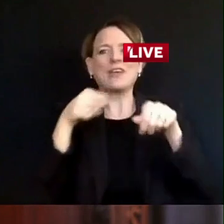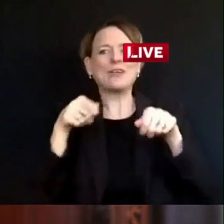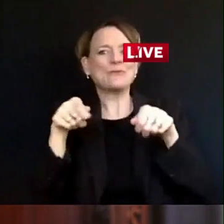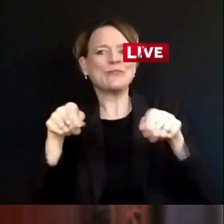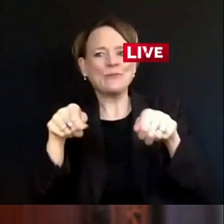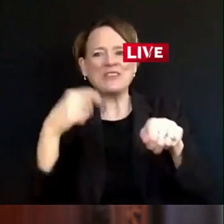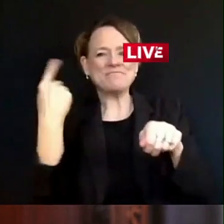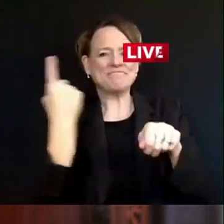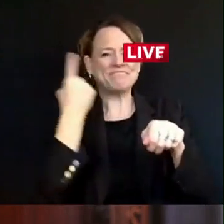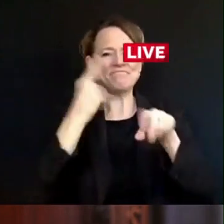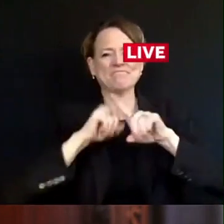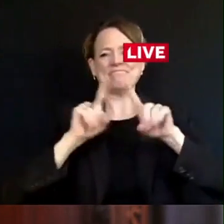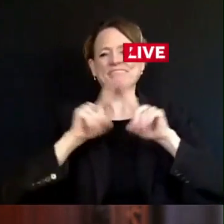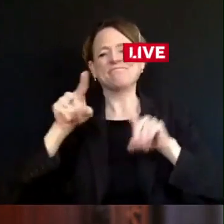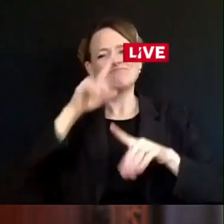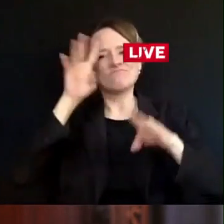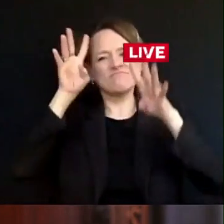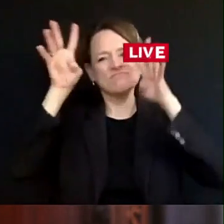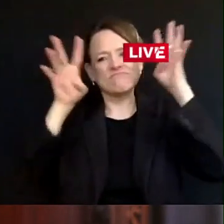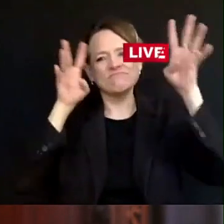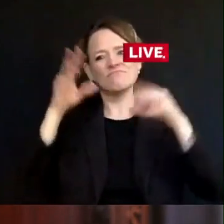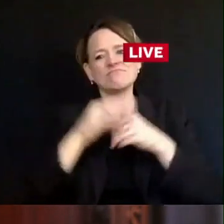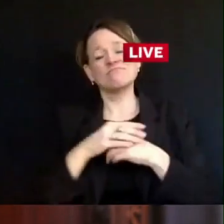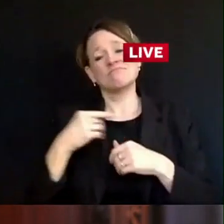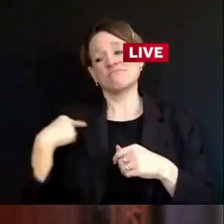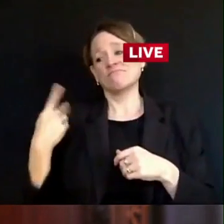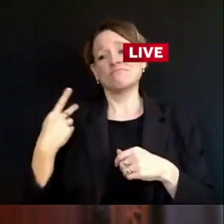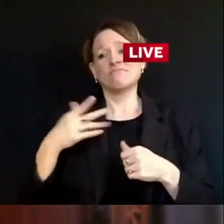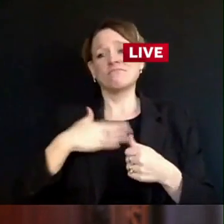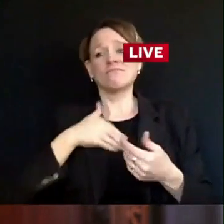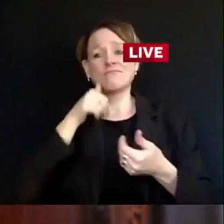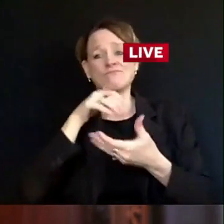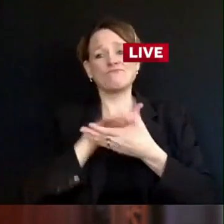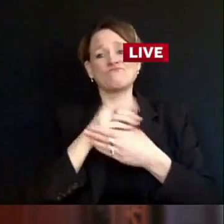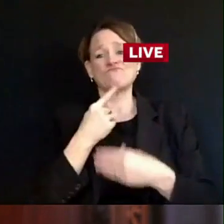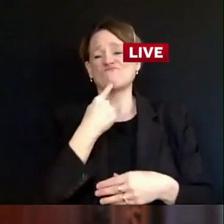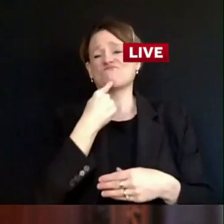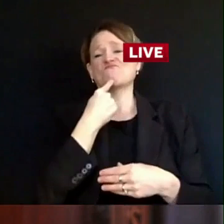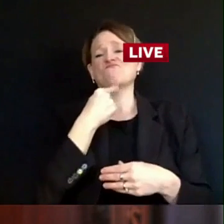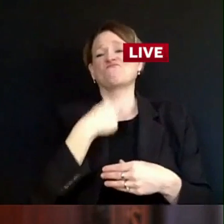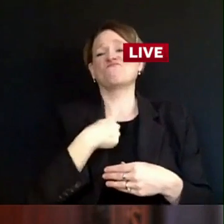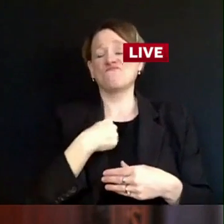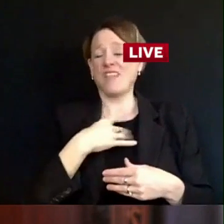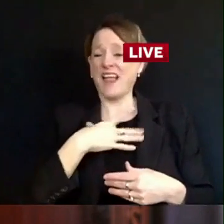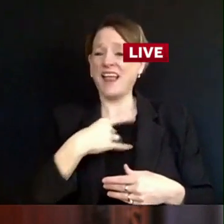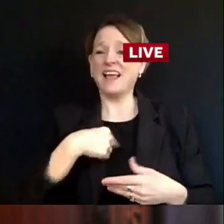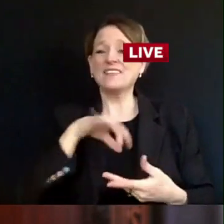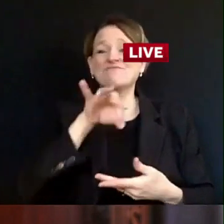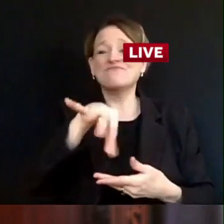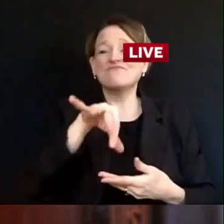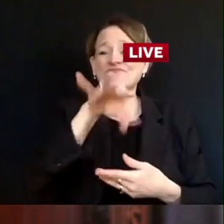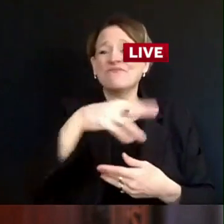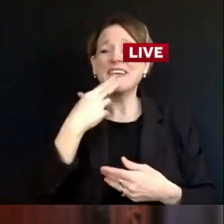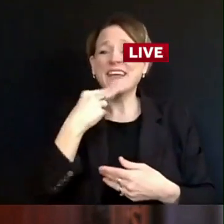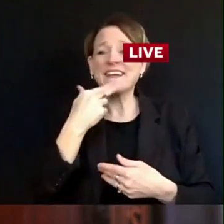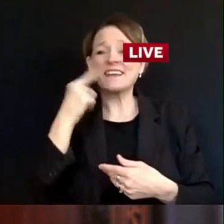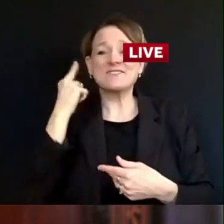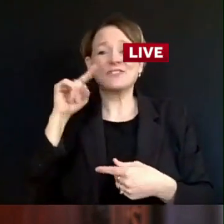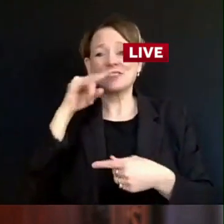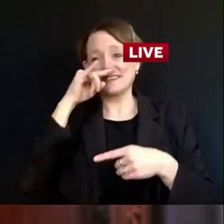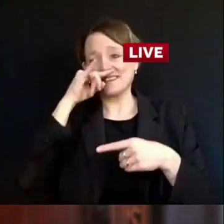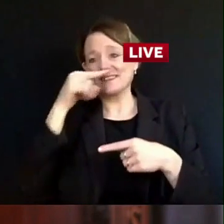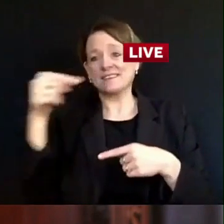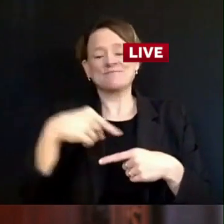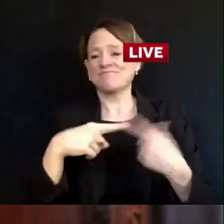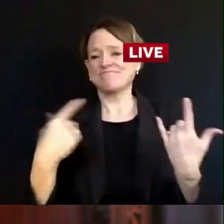-or-treaters this year. But we hope you stay healthy and safe this Halloween. And celebrate safely by staying